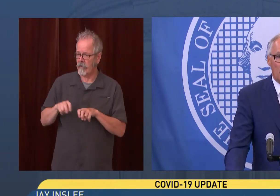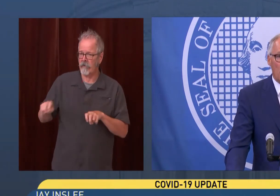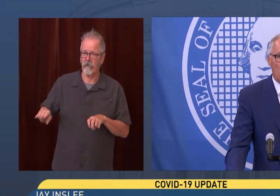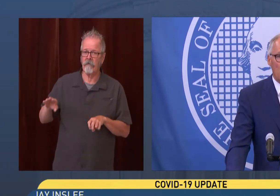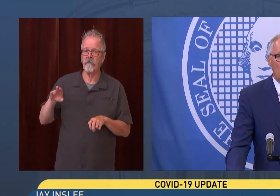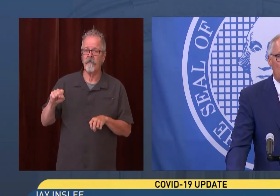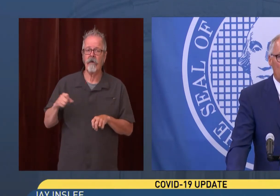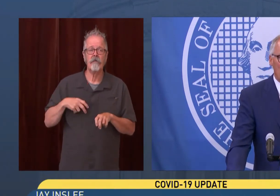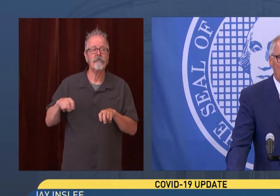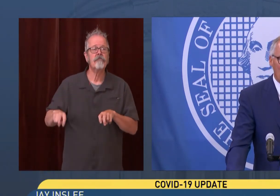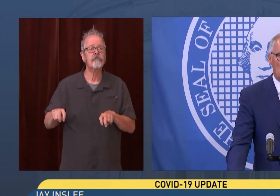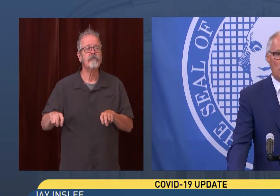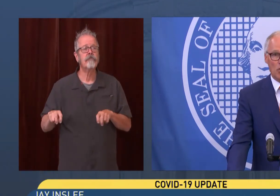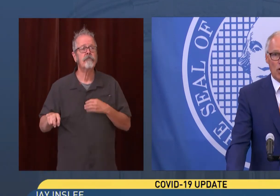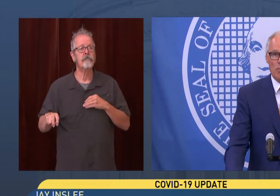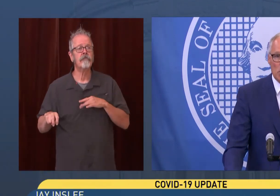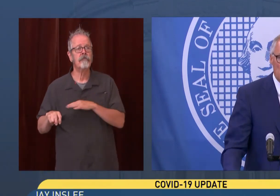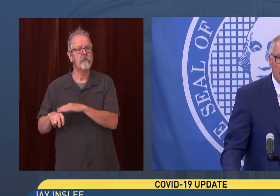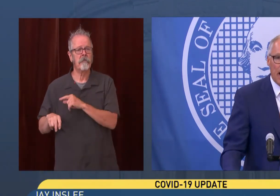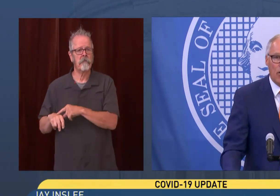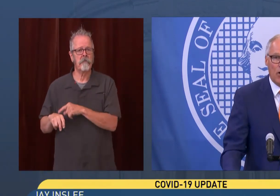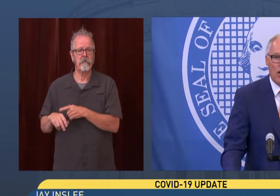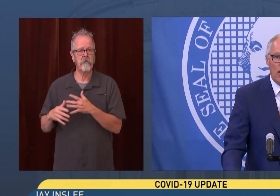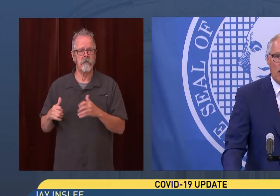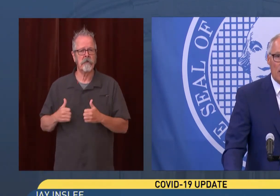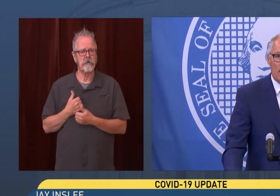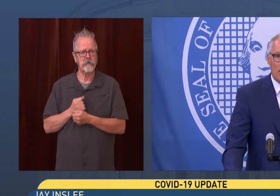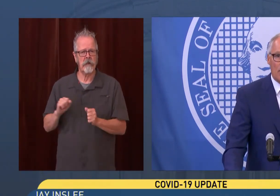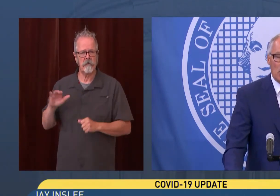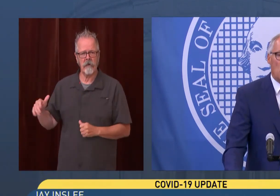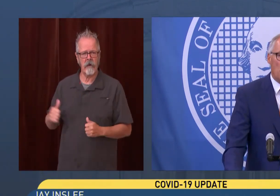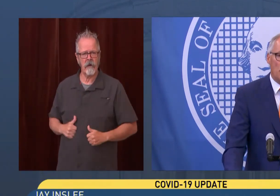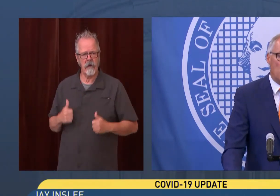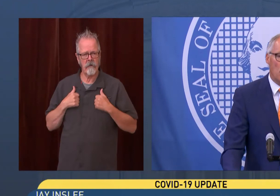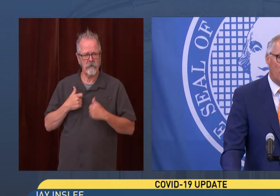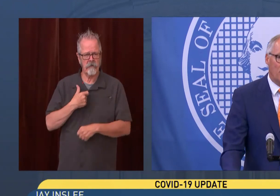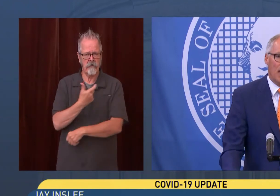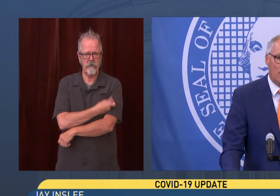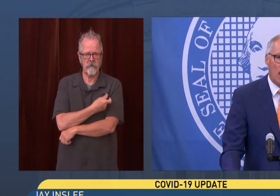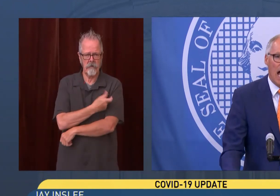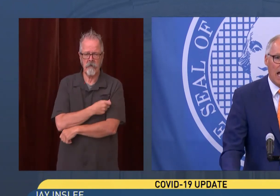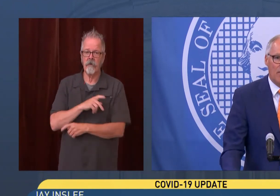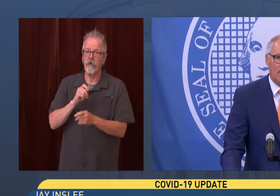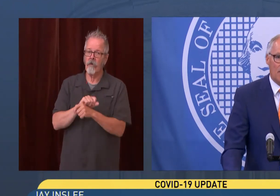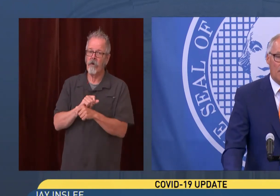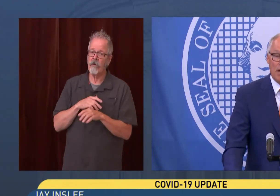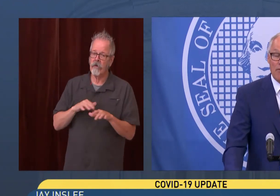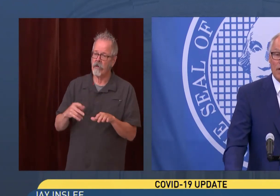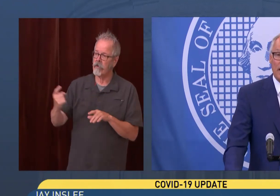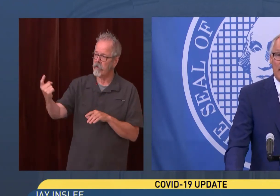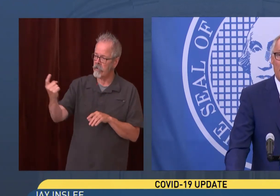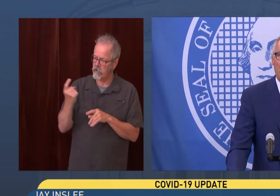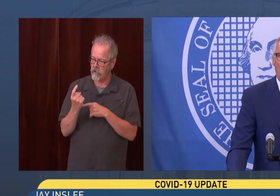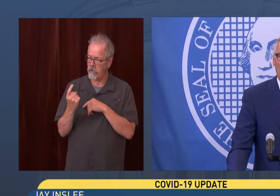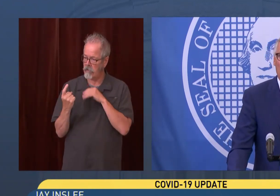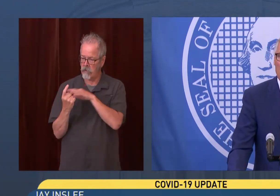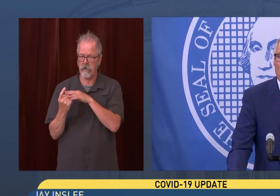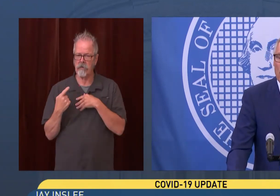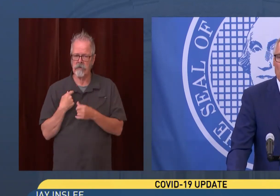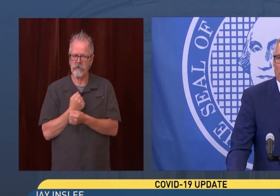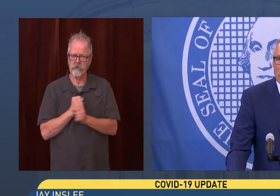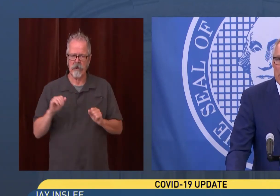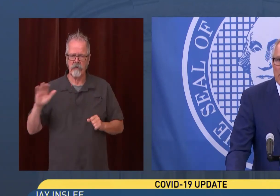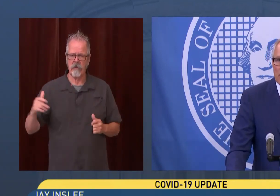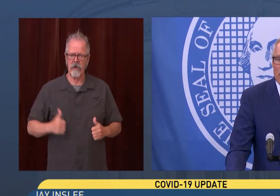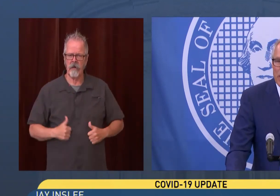Uh, they're, they're a customer who comes to the counter. These are people who have saved lives. They're never going to get a medal and